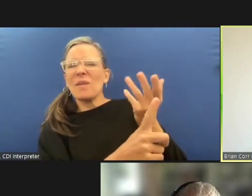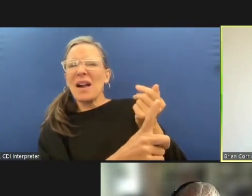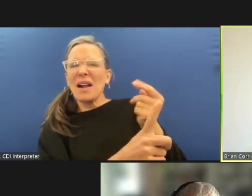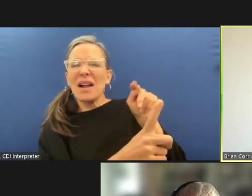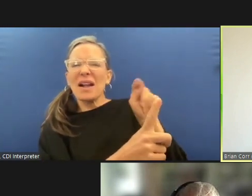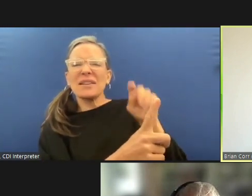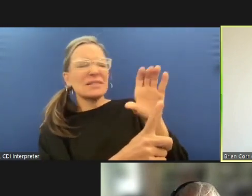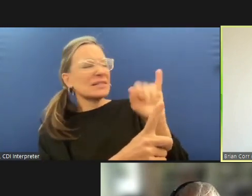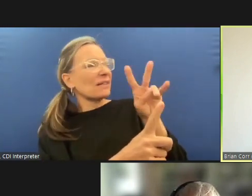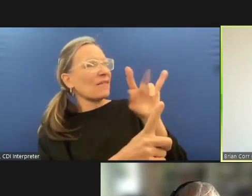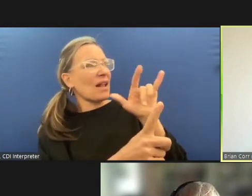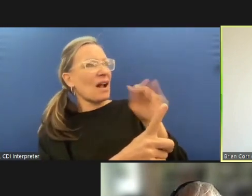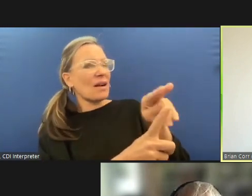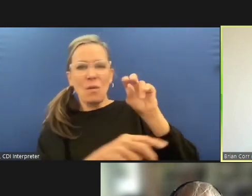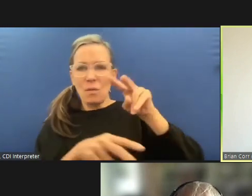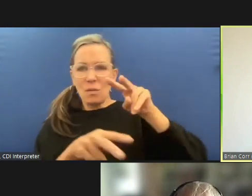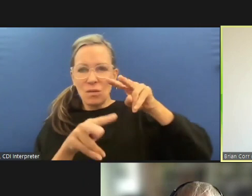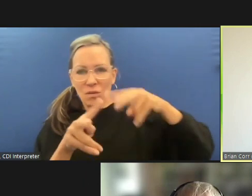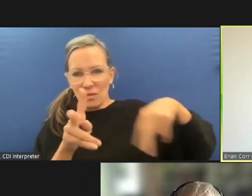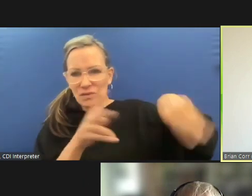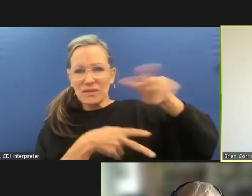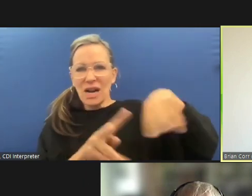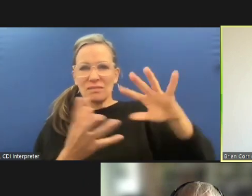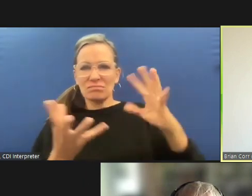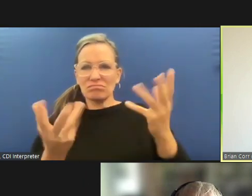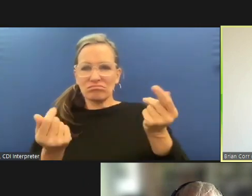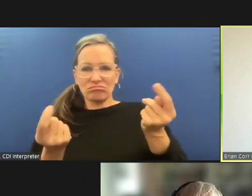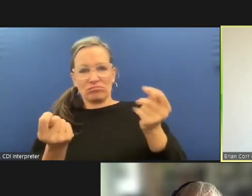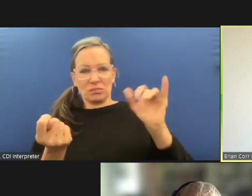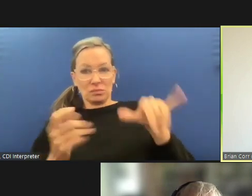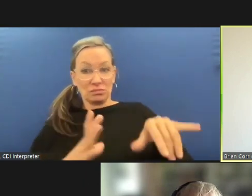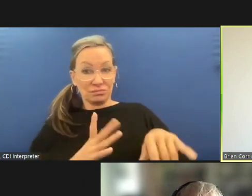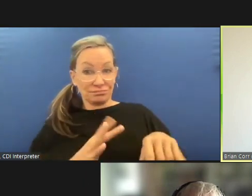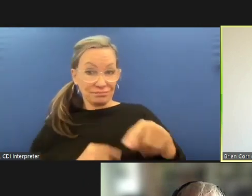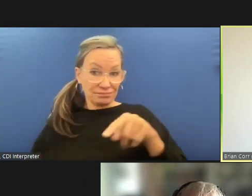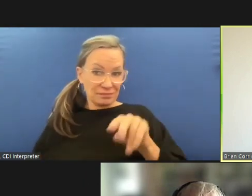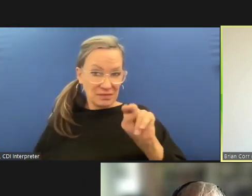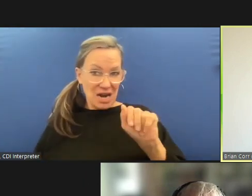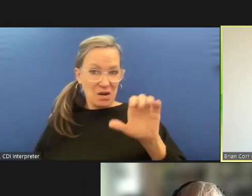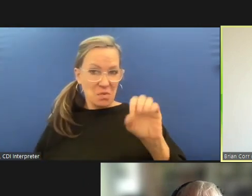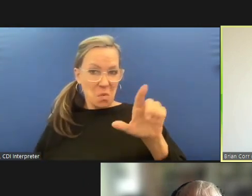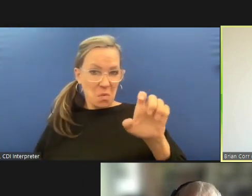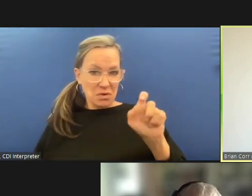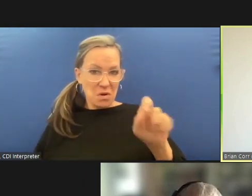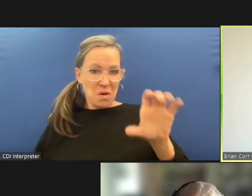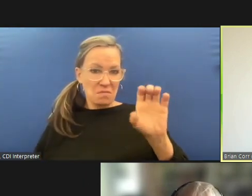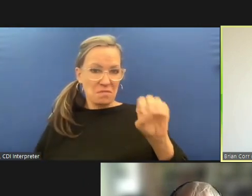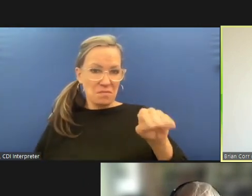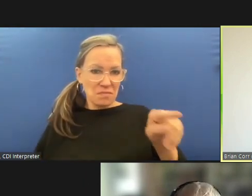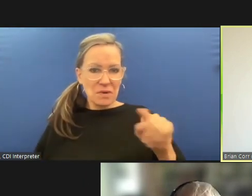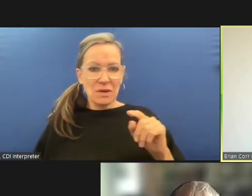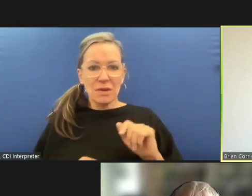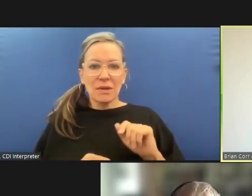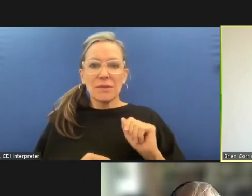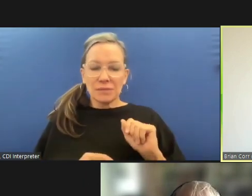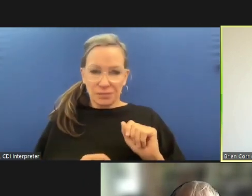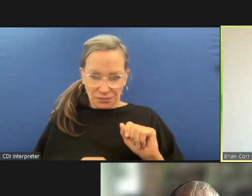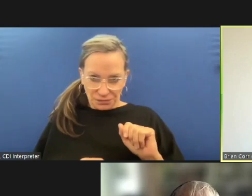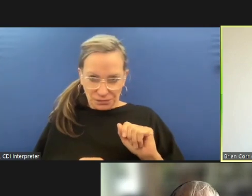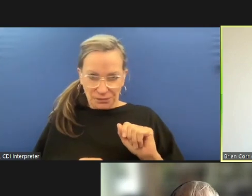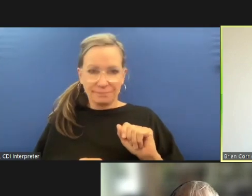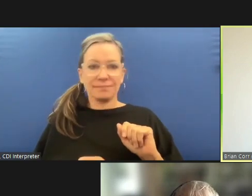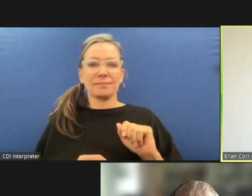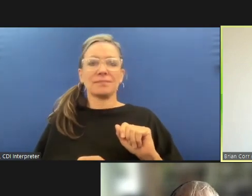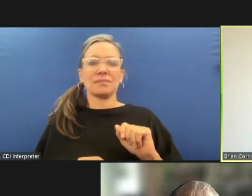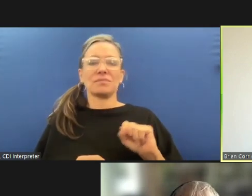easier to read and in there among other things it talks about the different models and the benefits i mean that's part of what we're drawing on when we do